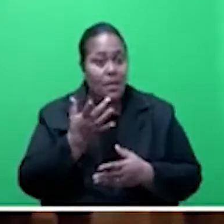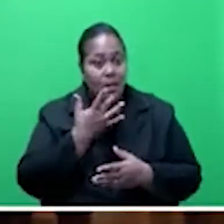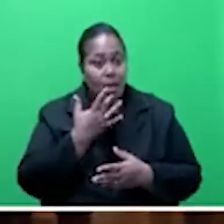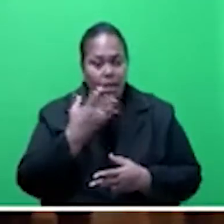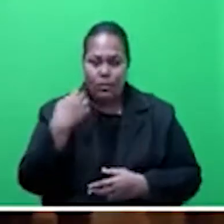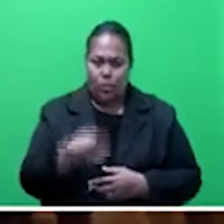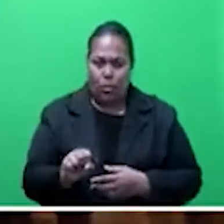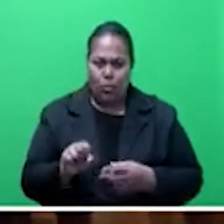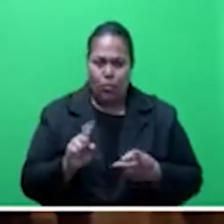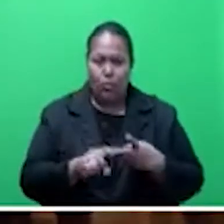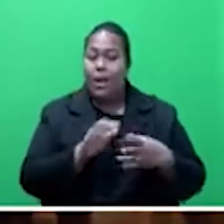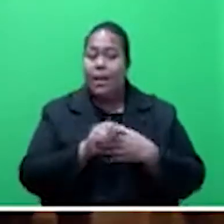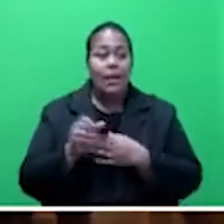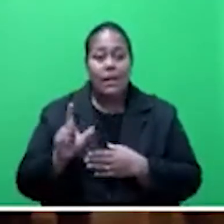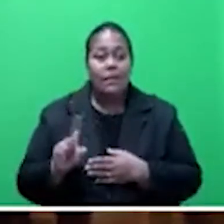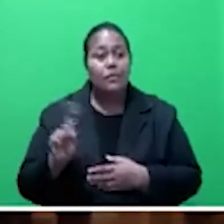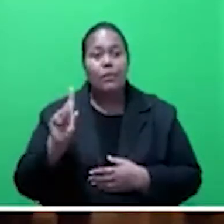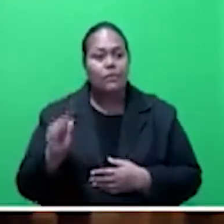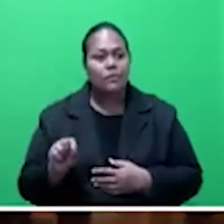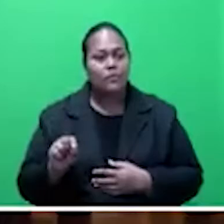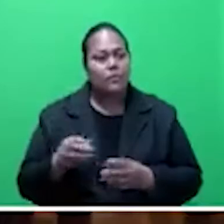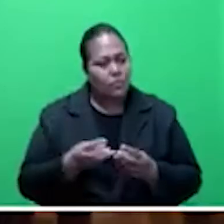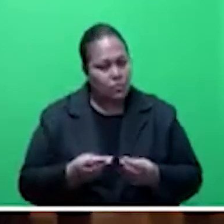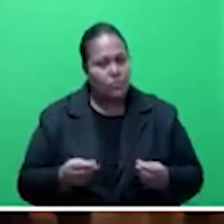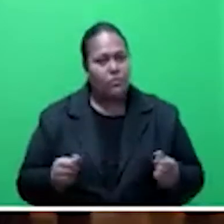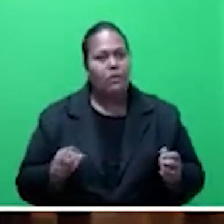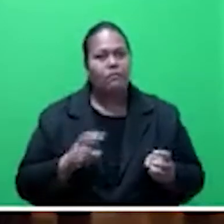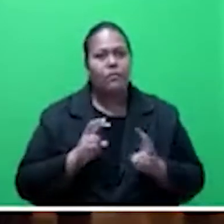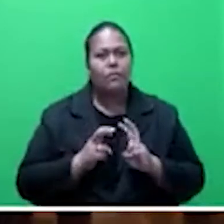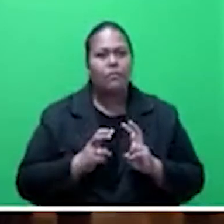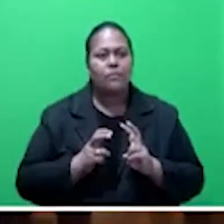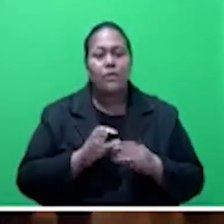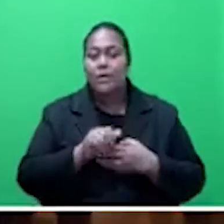problems. Leaders create solutions.